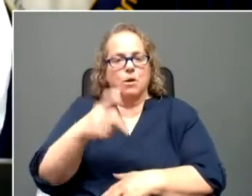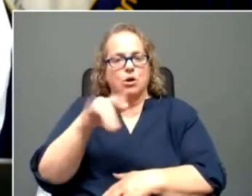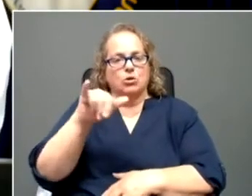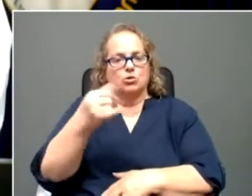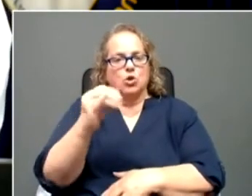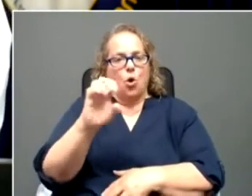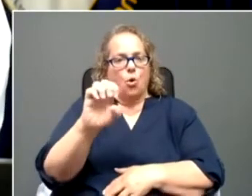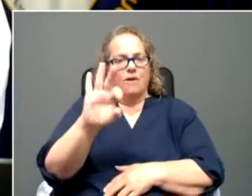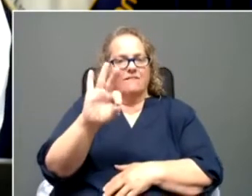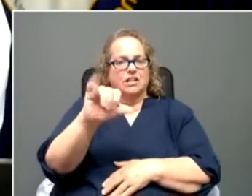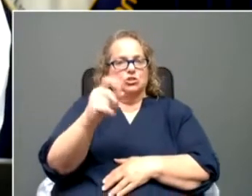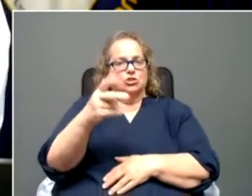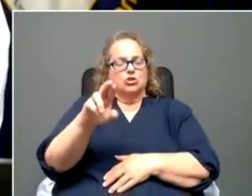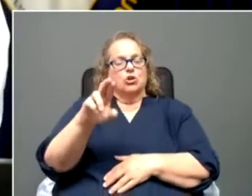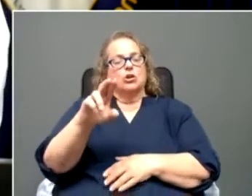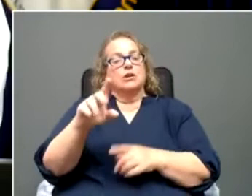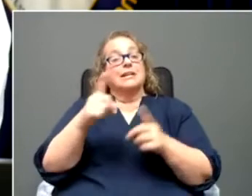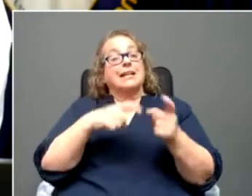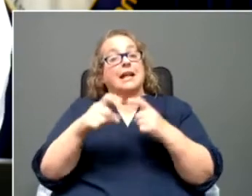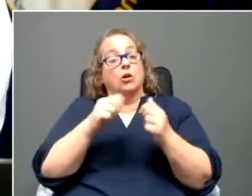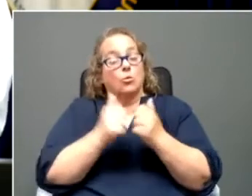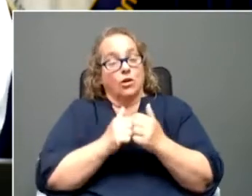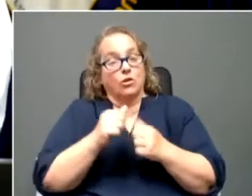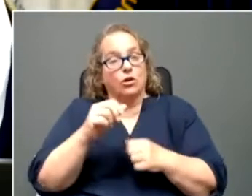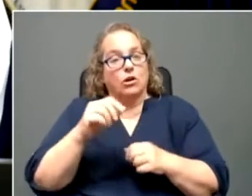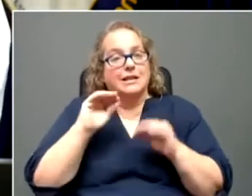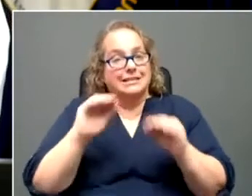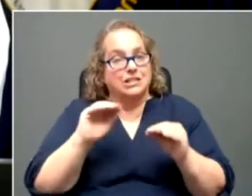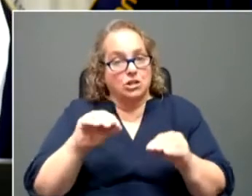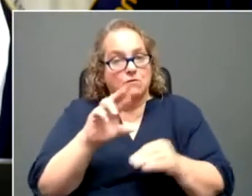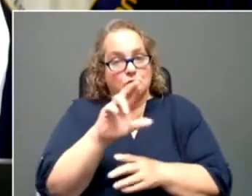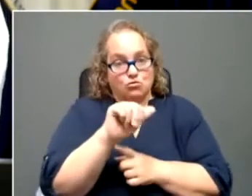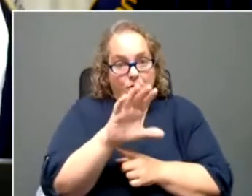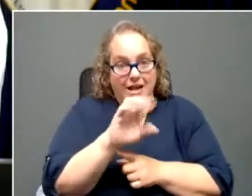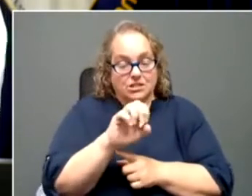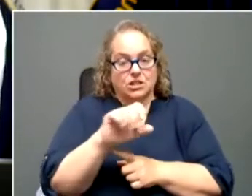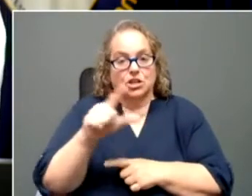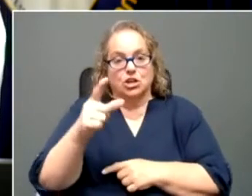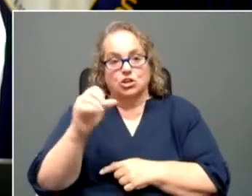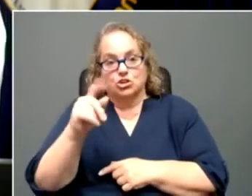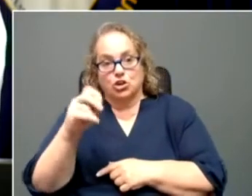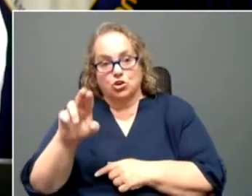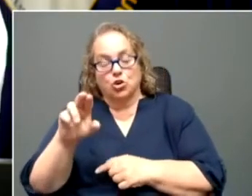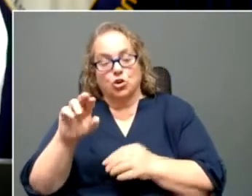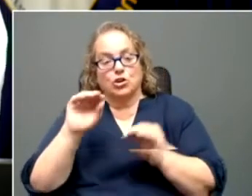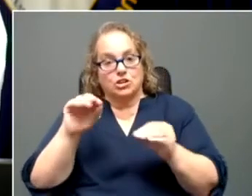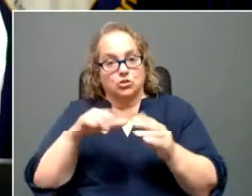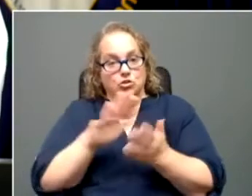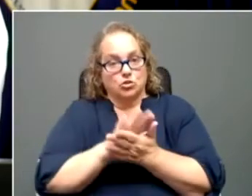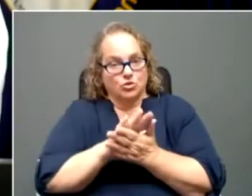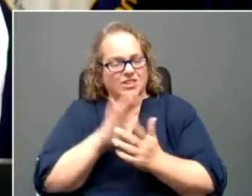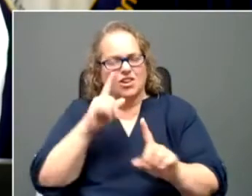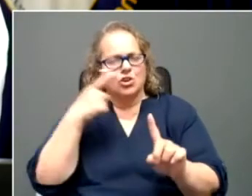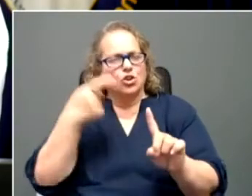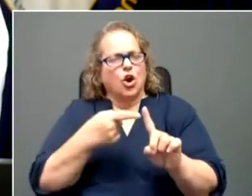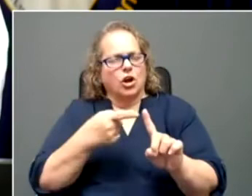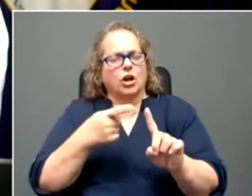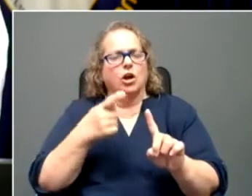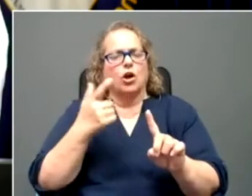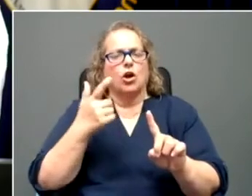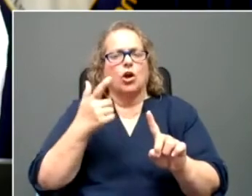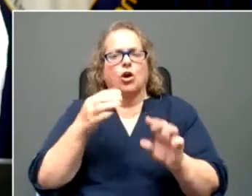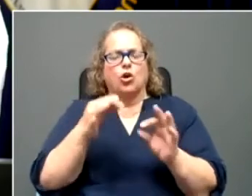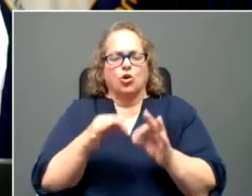of race and gender related issues in schools, uh, apparently targeting what's often called, uh, critical race theory.